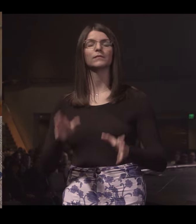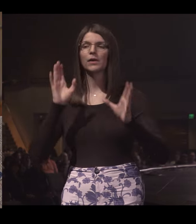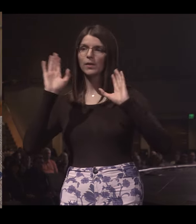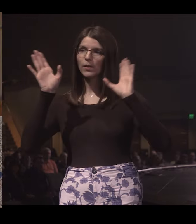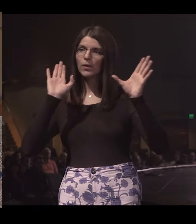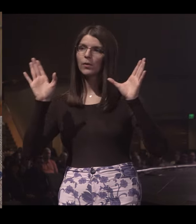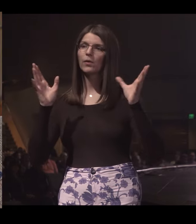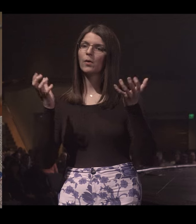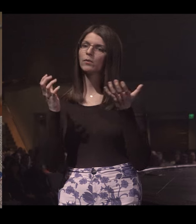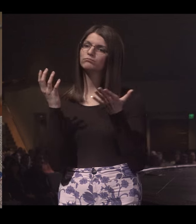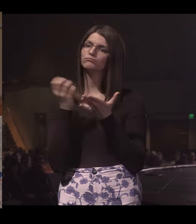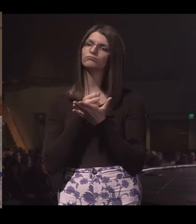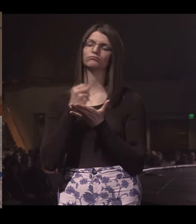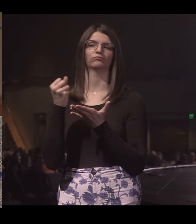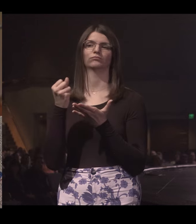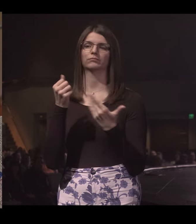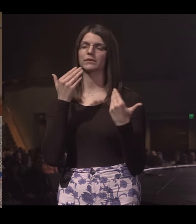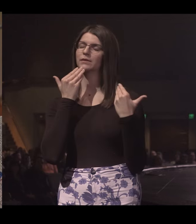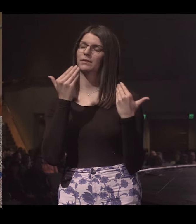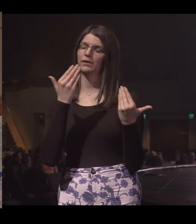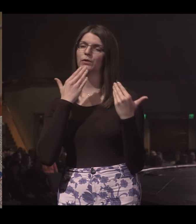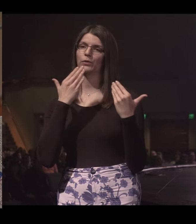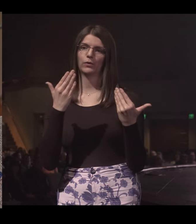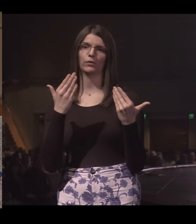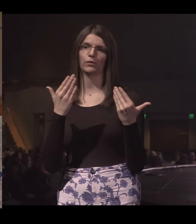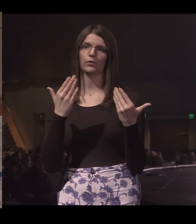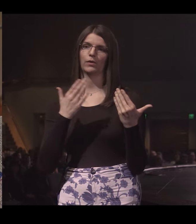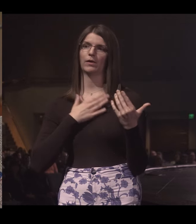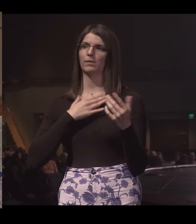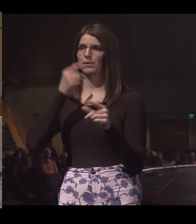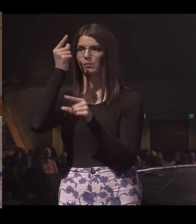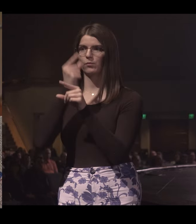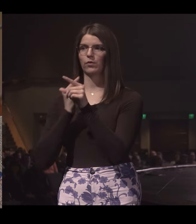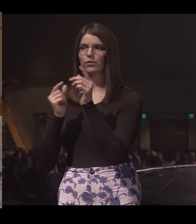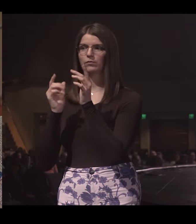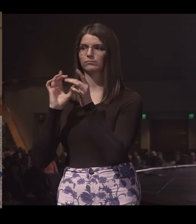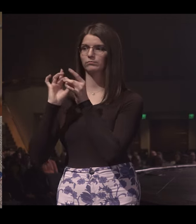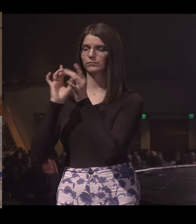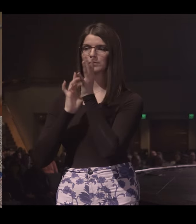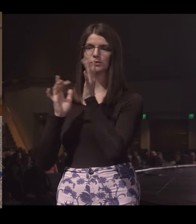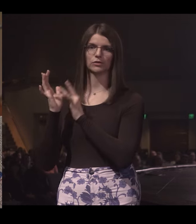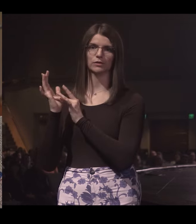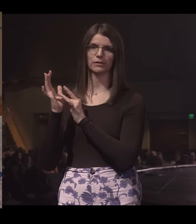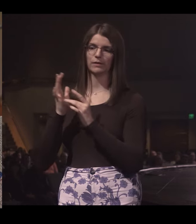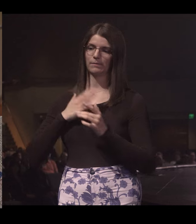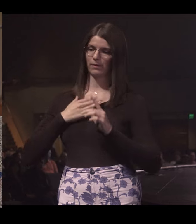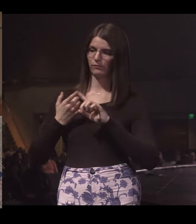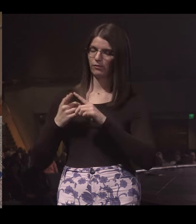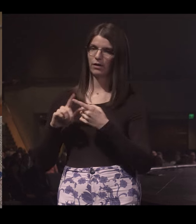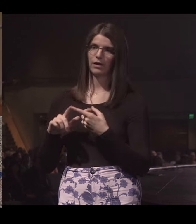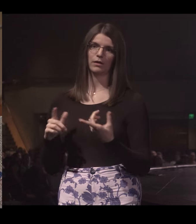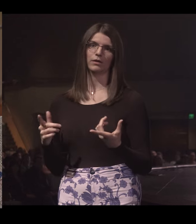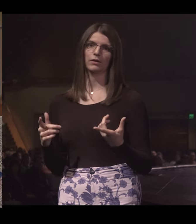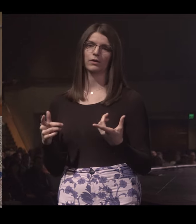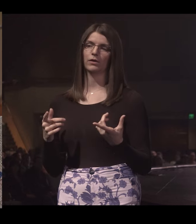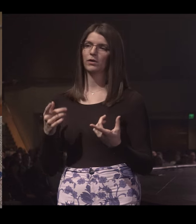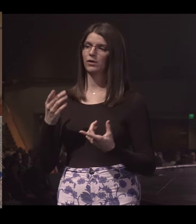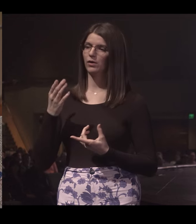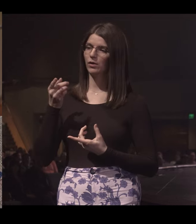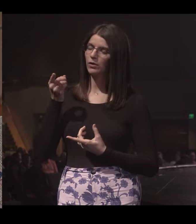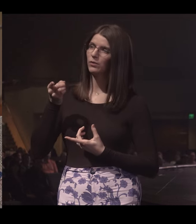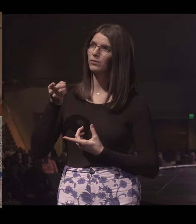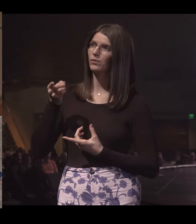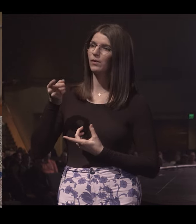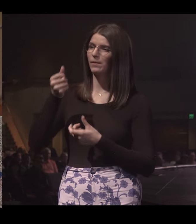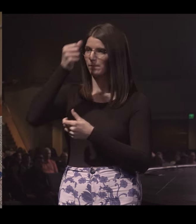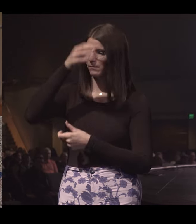Hi, Sherwood. I wanted to take a moment and just thank you so much for being my brother in Christ, for being my friend, and for being a